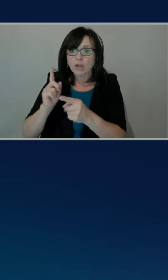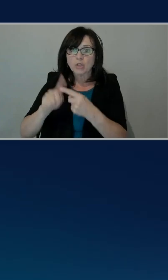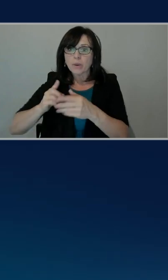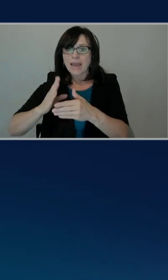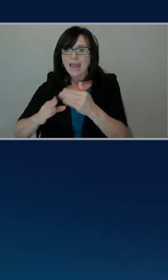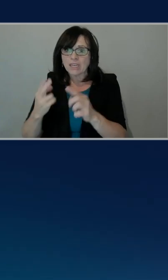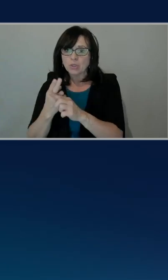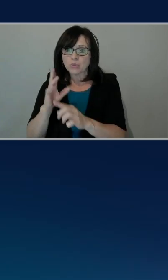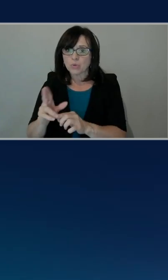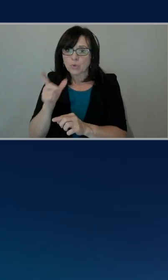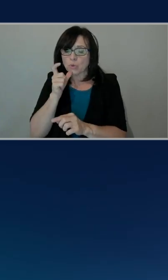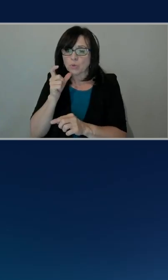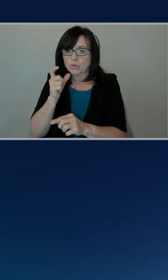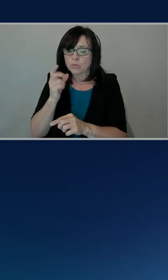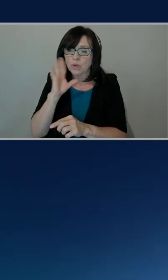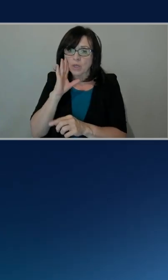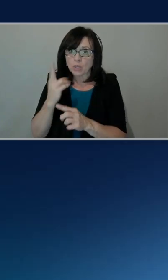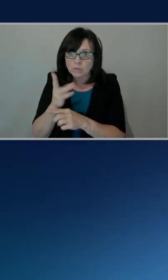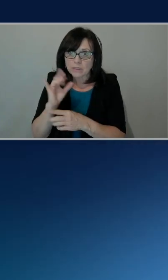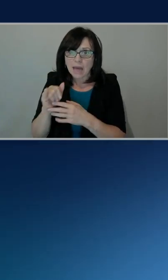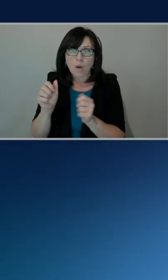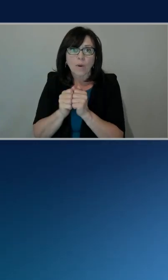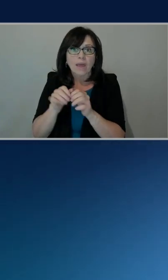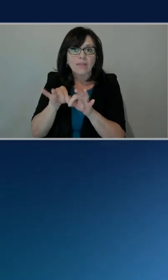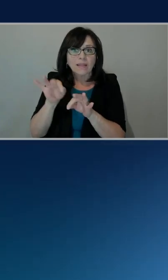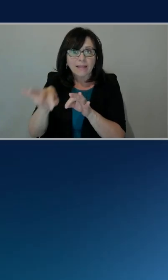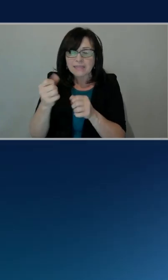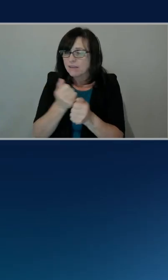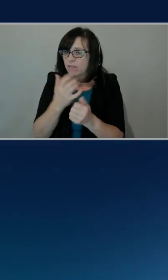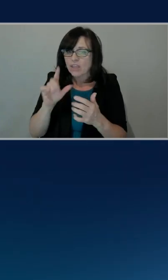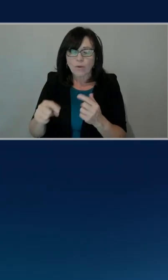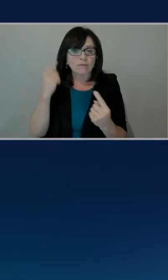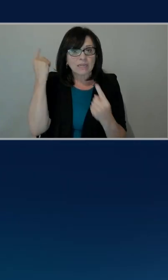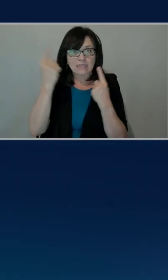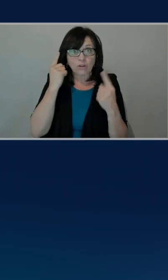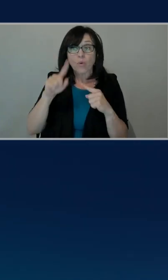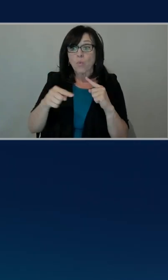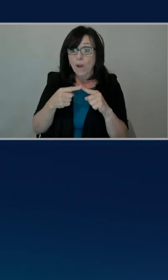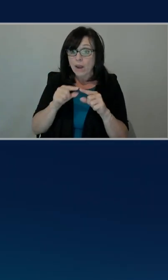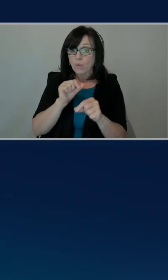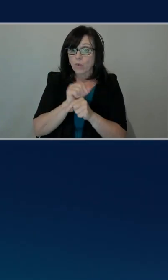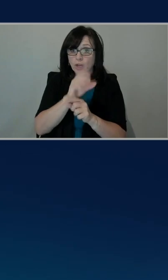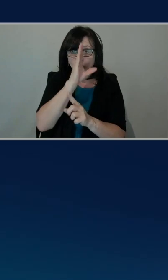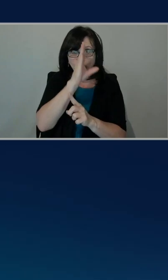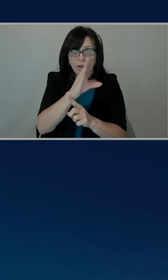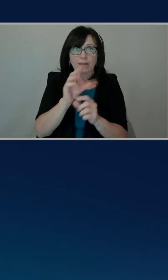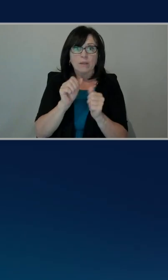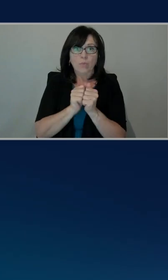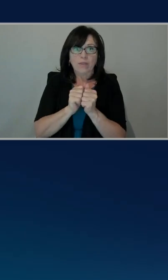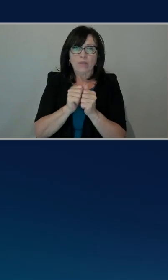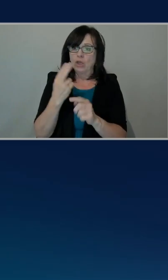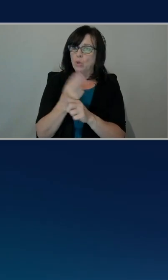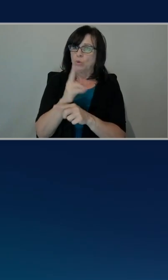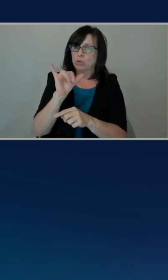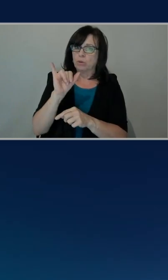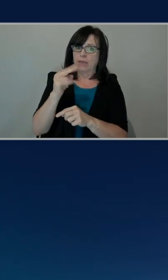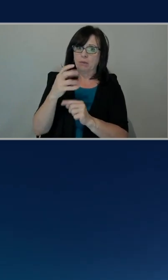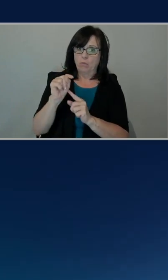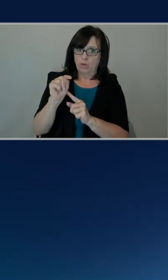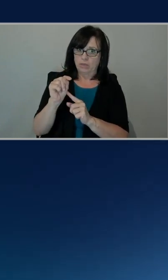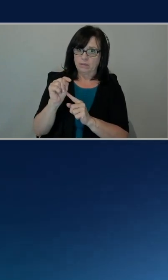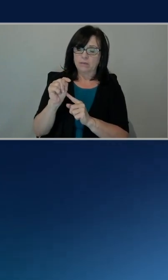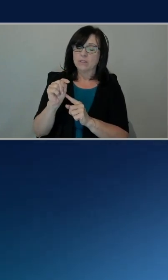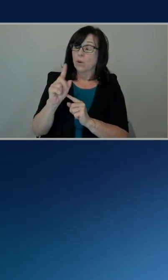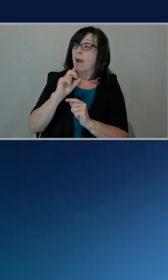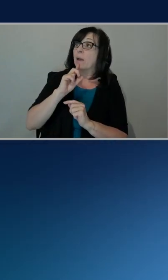right, with the latency and considerations that you have to take when you are working directly with user input, right? So I'm